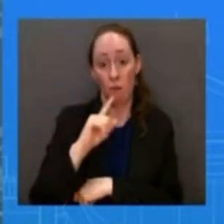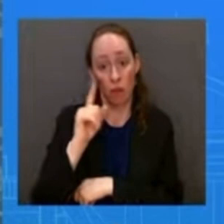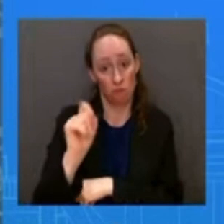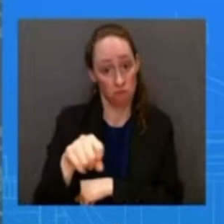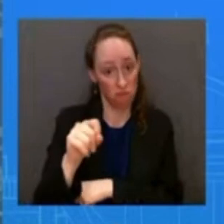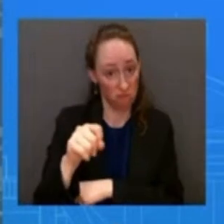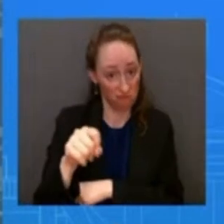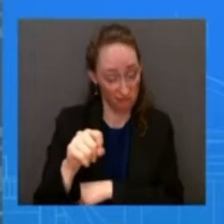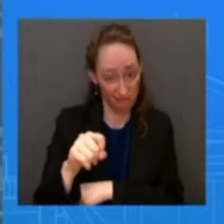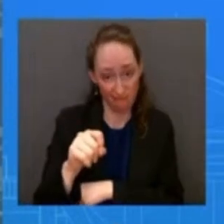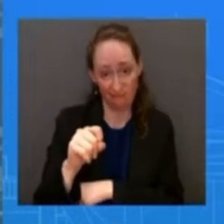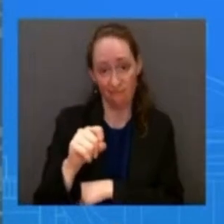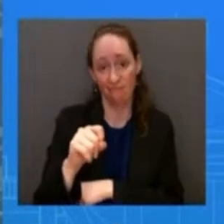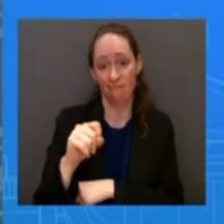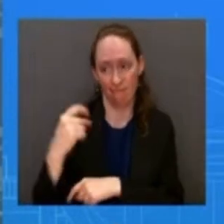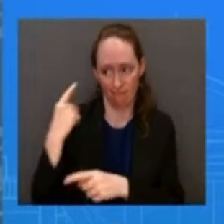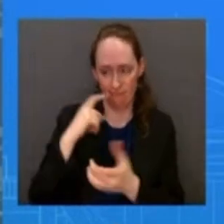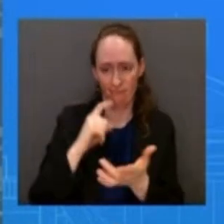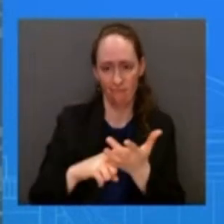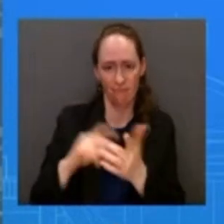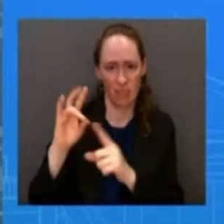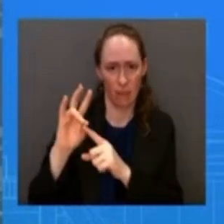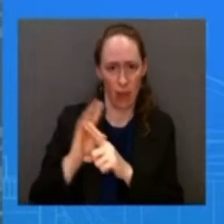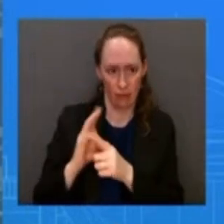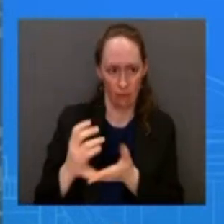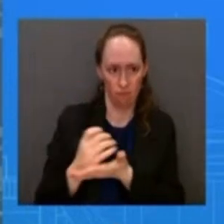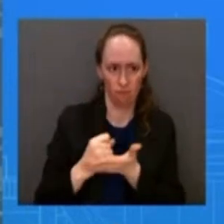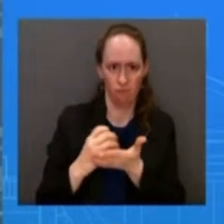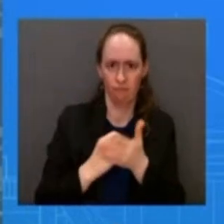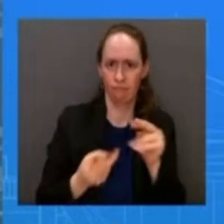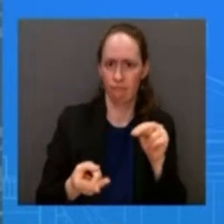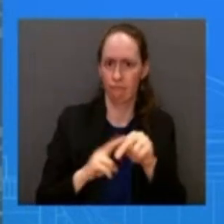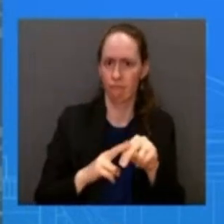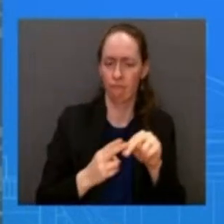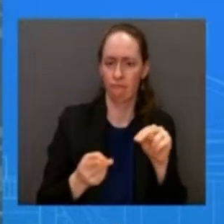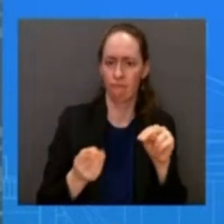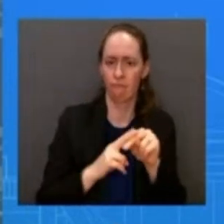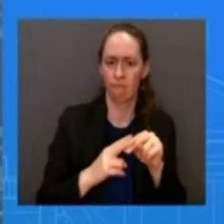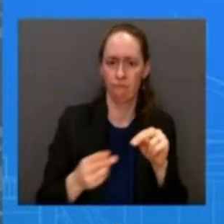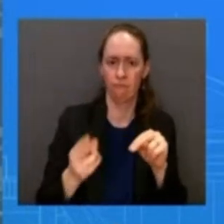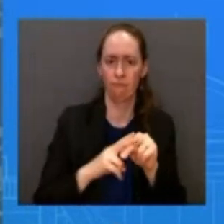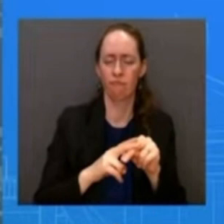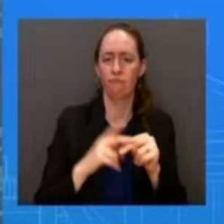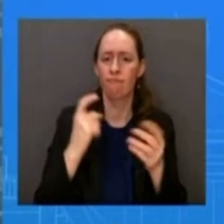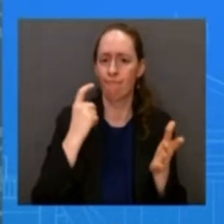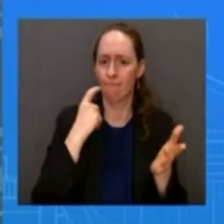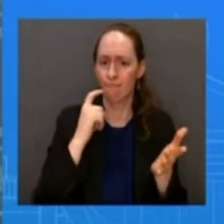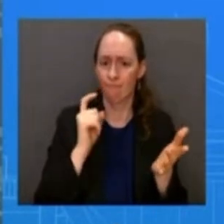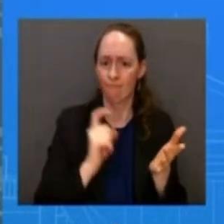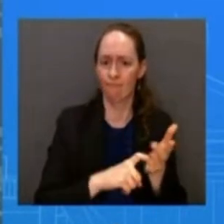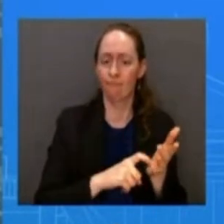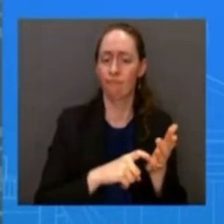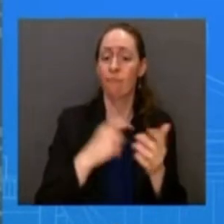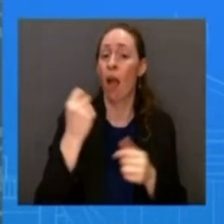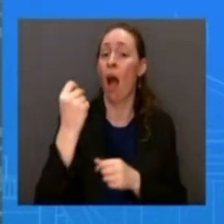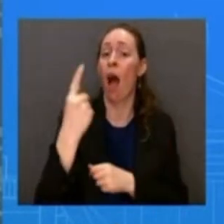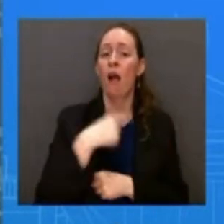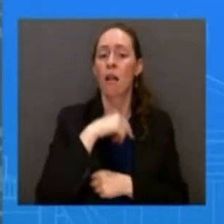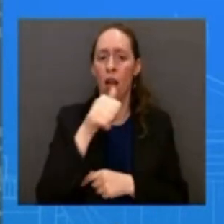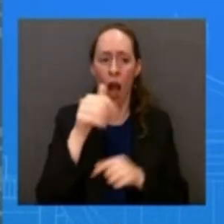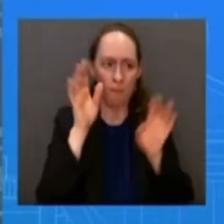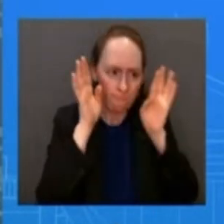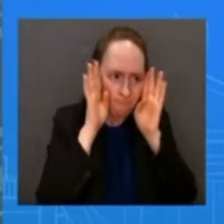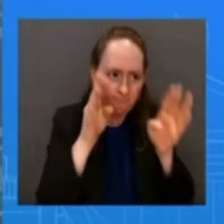are always more useful than one month's data as you know i know this is something that you follow closely josh and the second thing is real